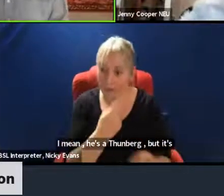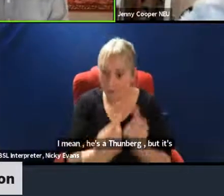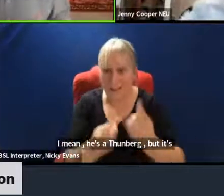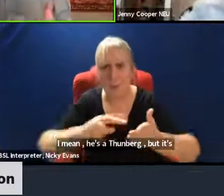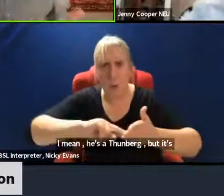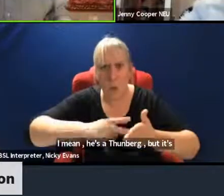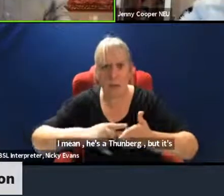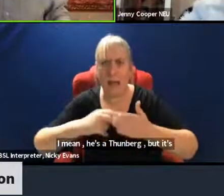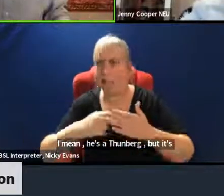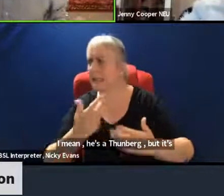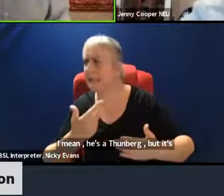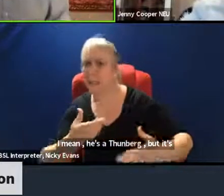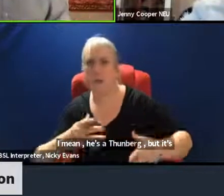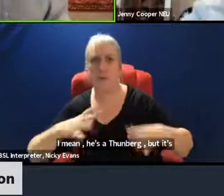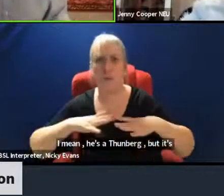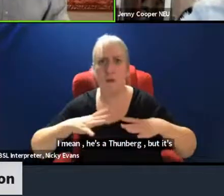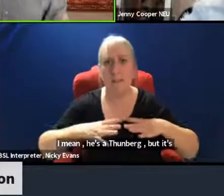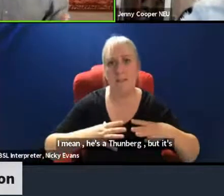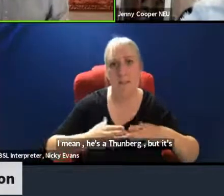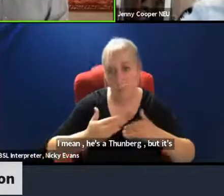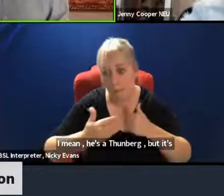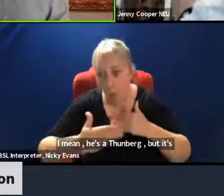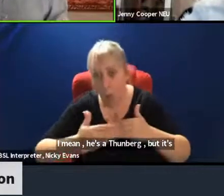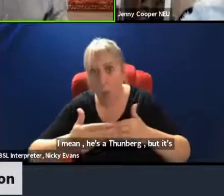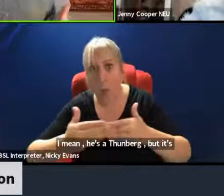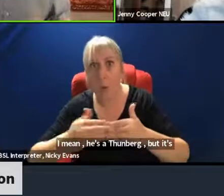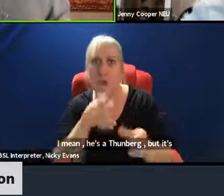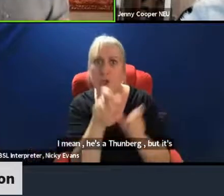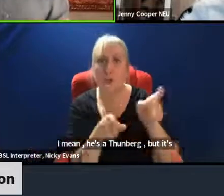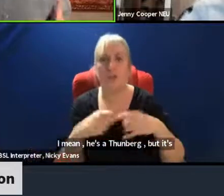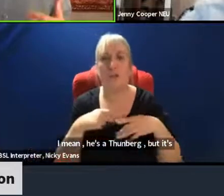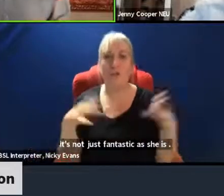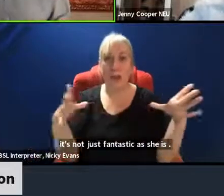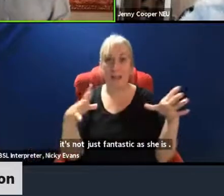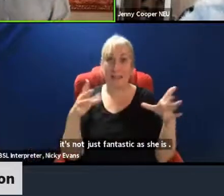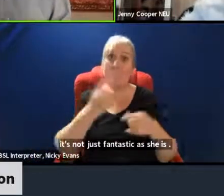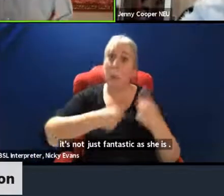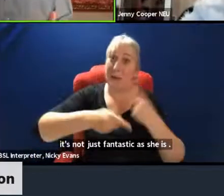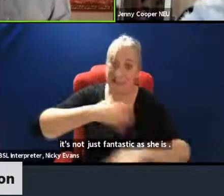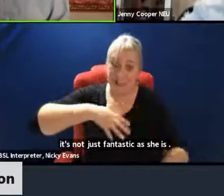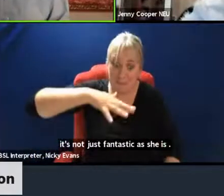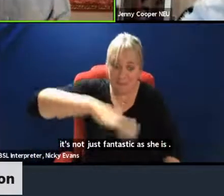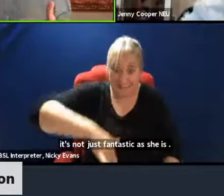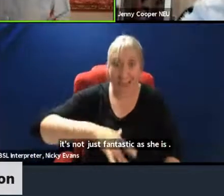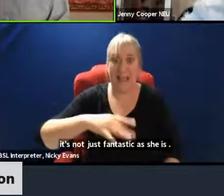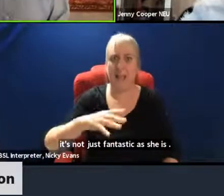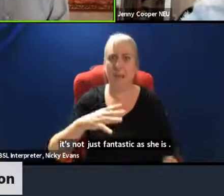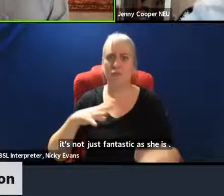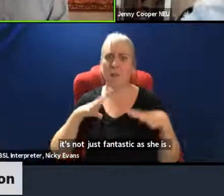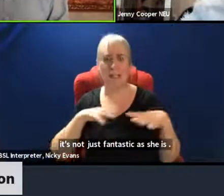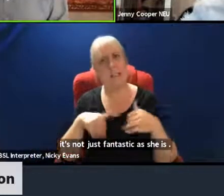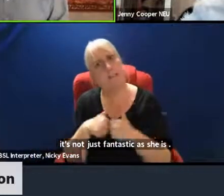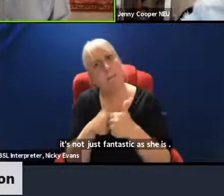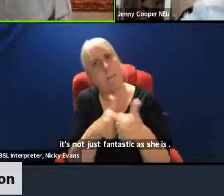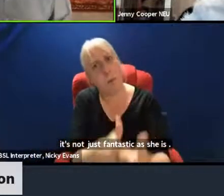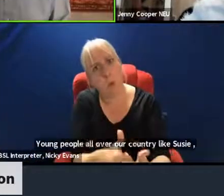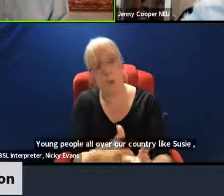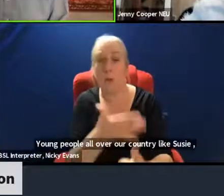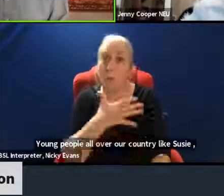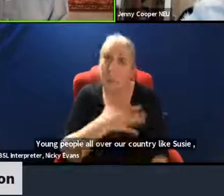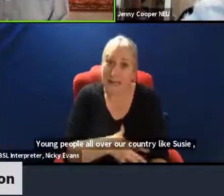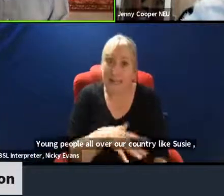more student strikes. We need to be with them, supporting them, making sure that we're fighting for the space on the curriculum.